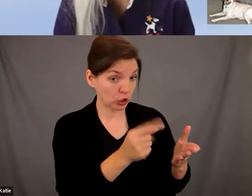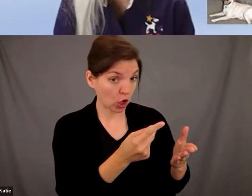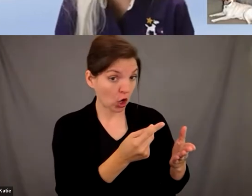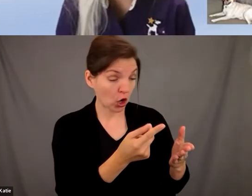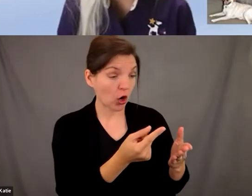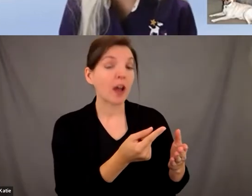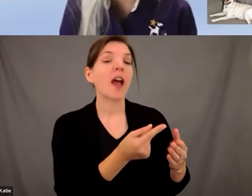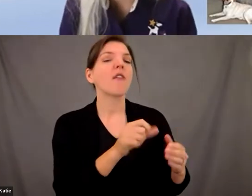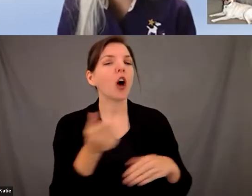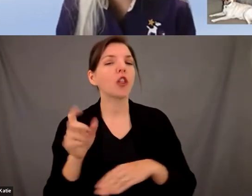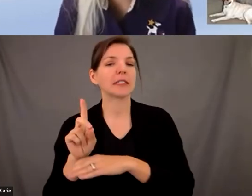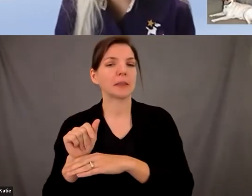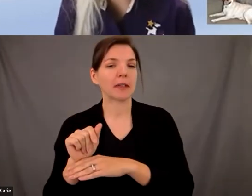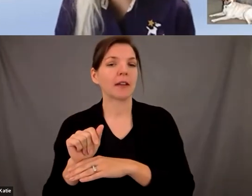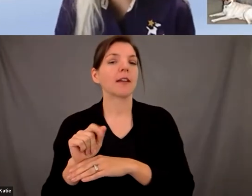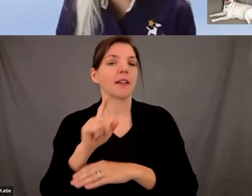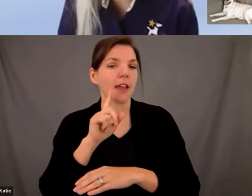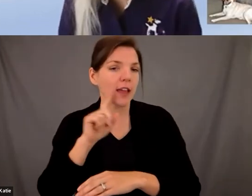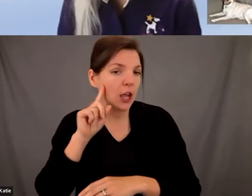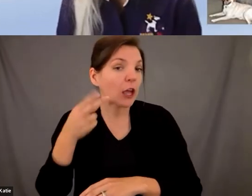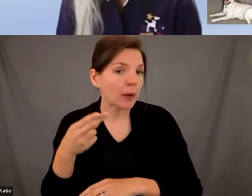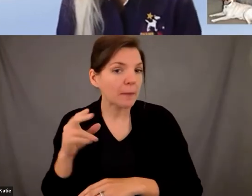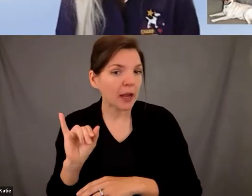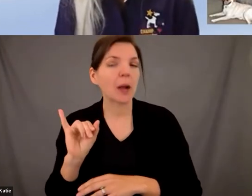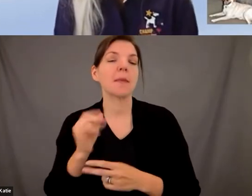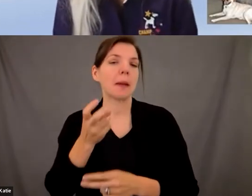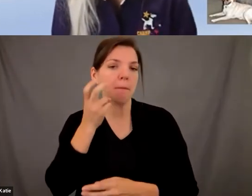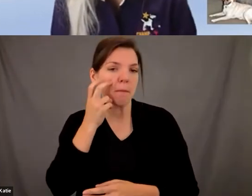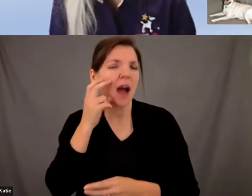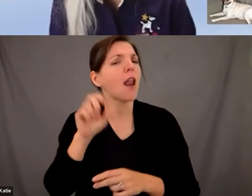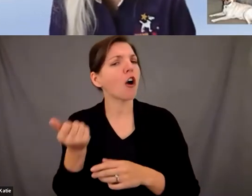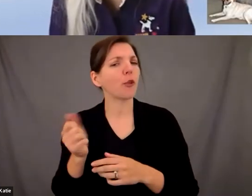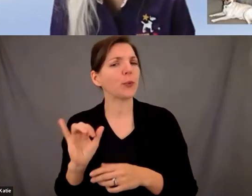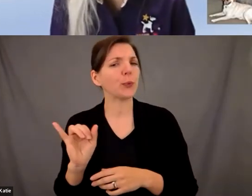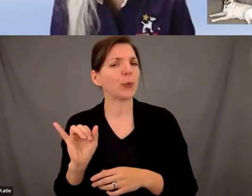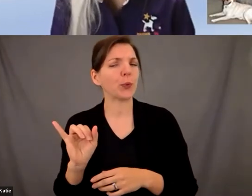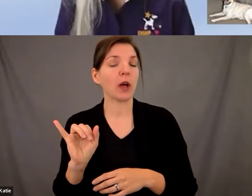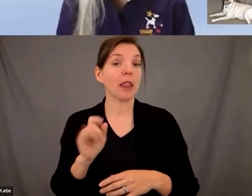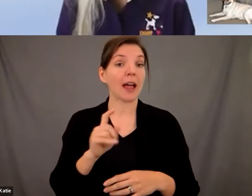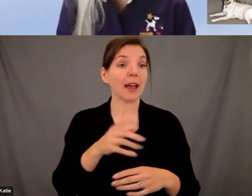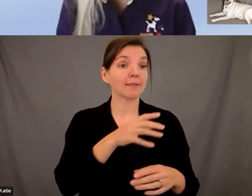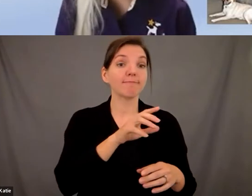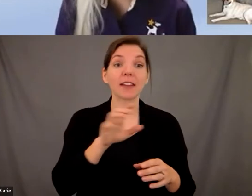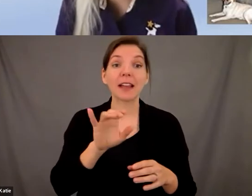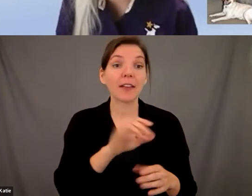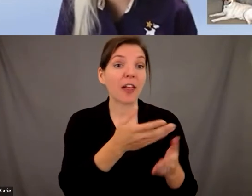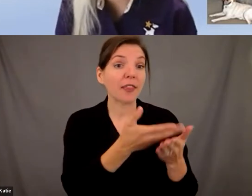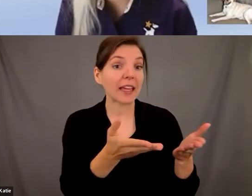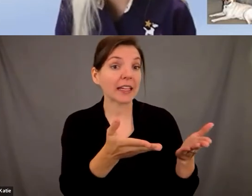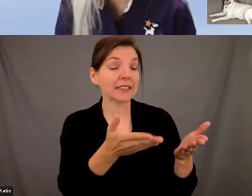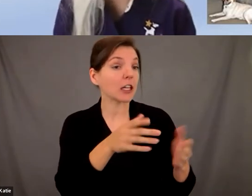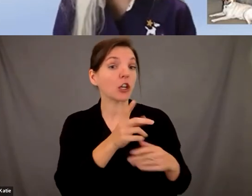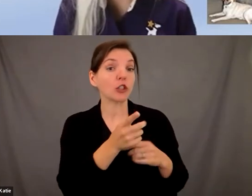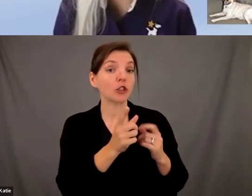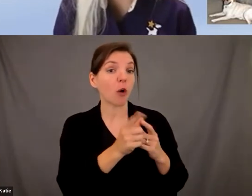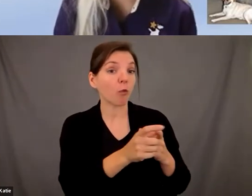vision or hearing impairment um a lot of our dogs will do tasks like retrieve items for their person uh you saw in